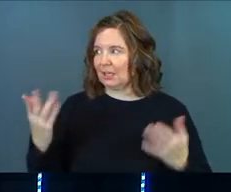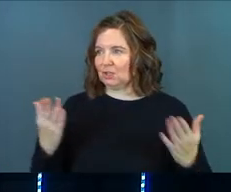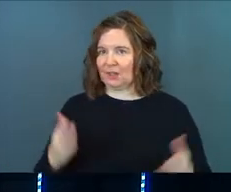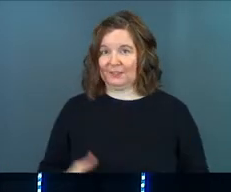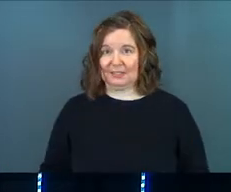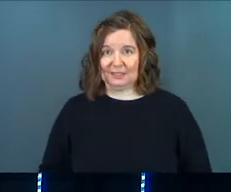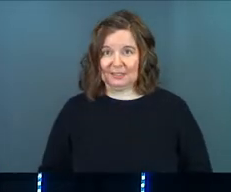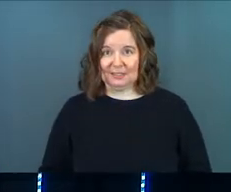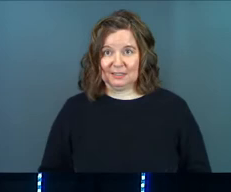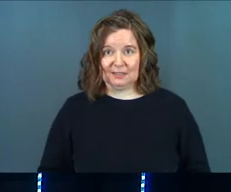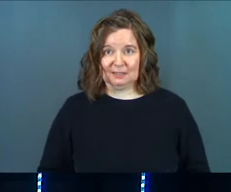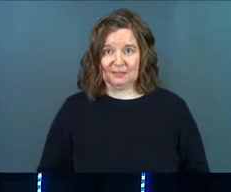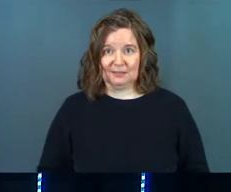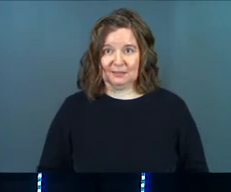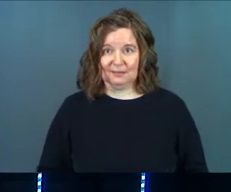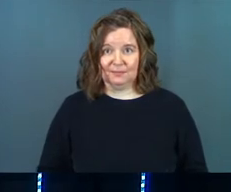service.